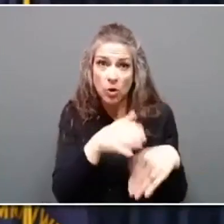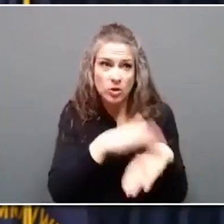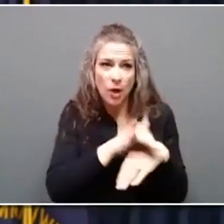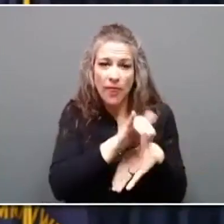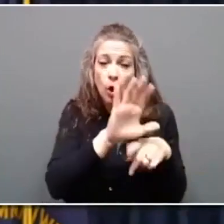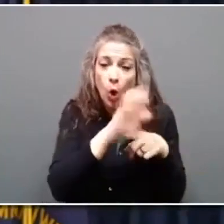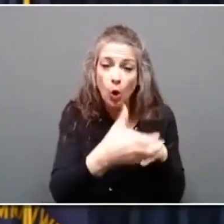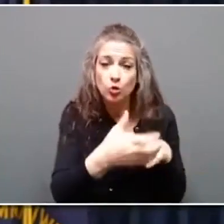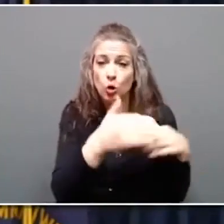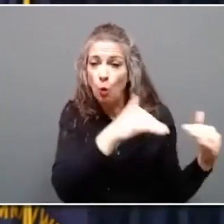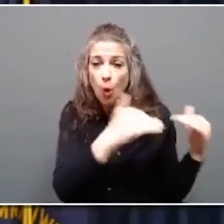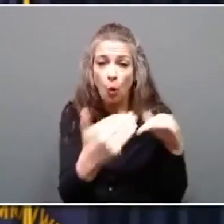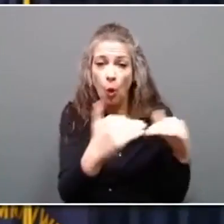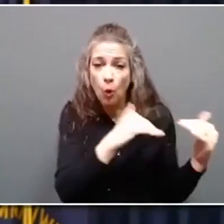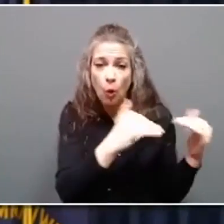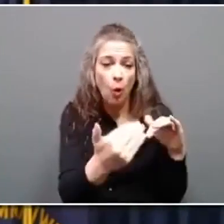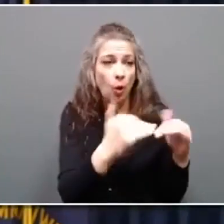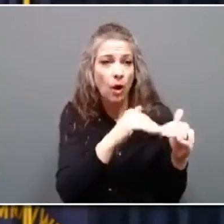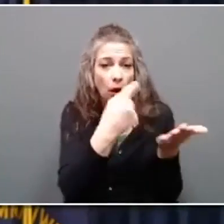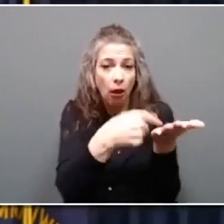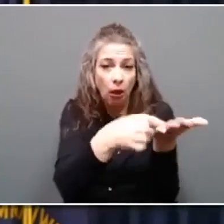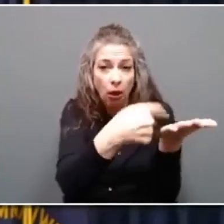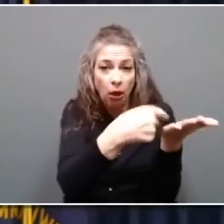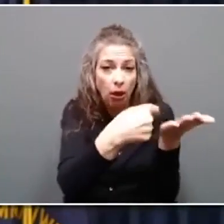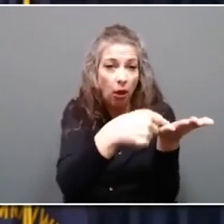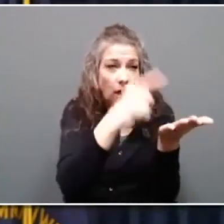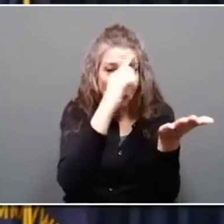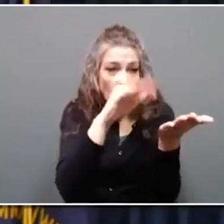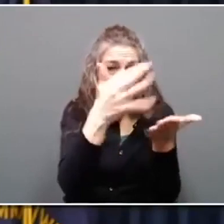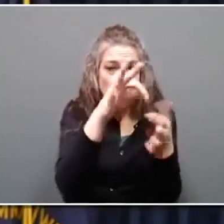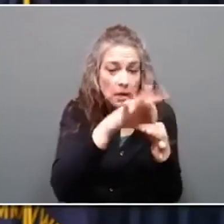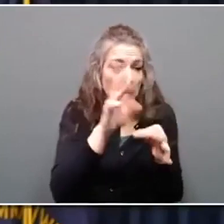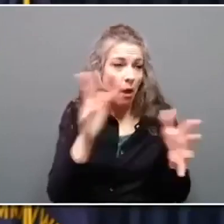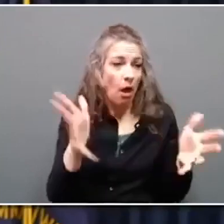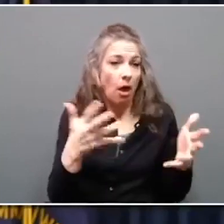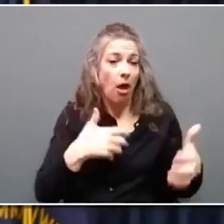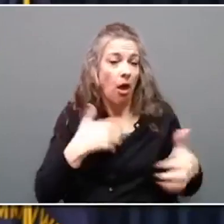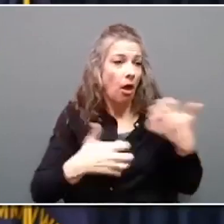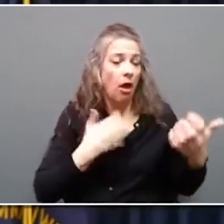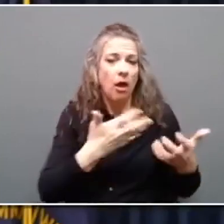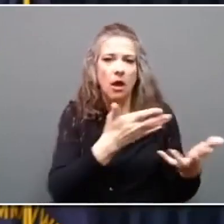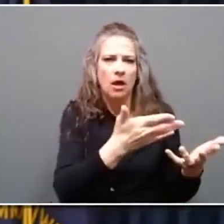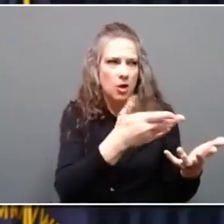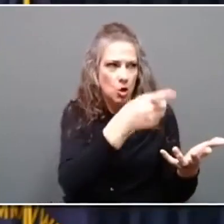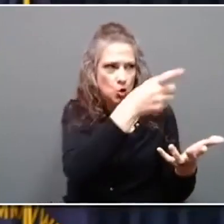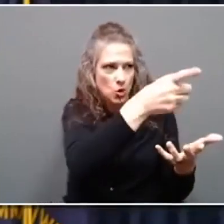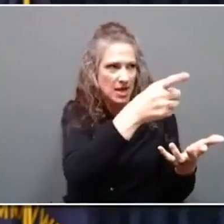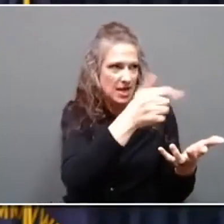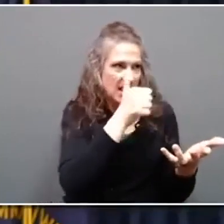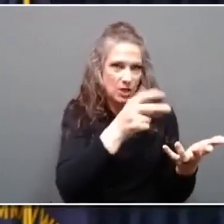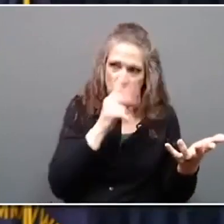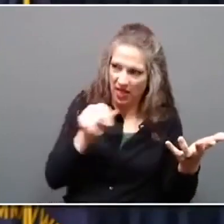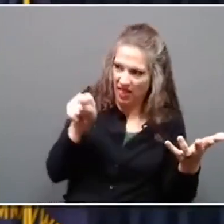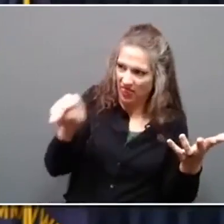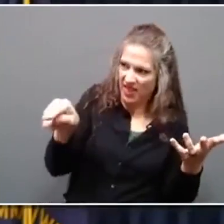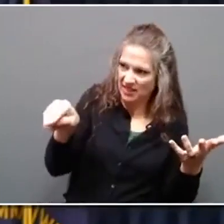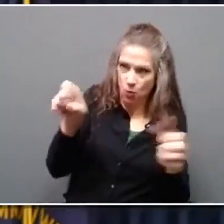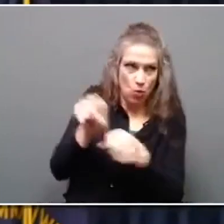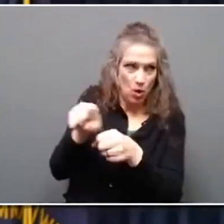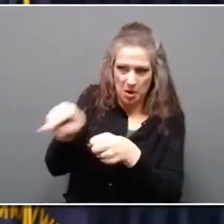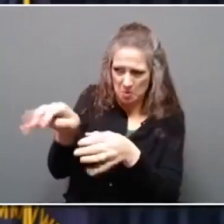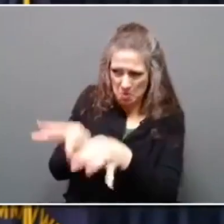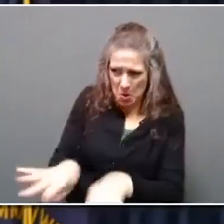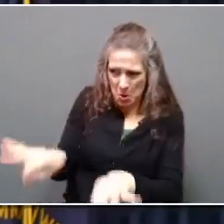to create a new boogeyman for the next election, trying to rile people up, it means they're not doing important work that could benefit every